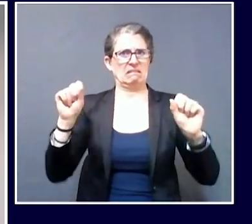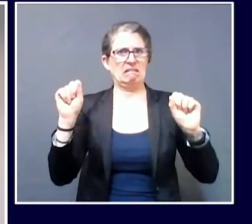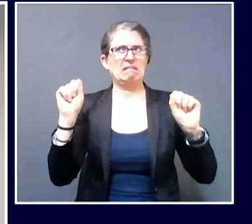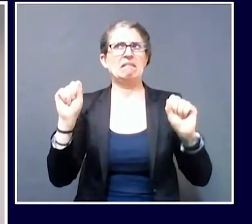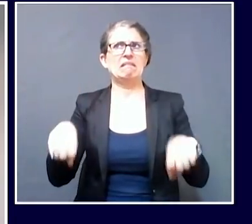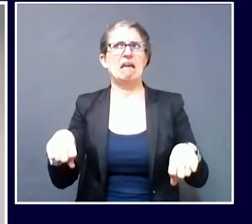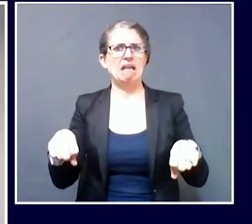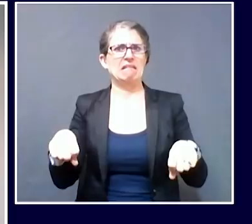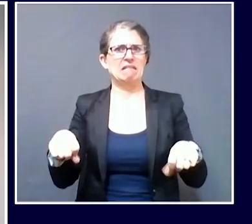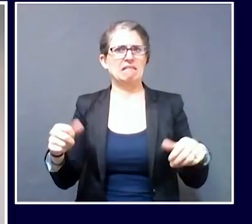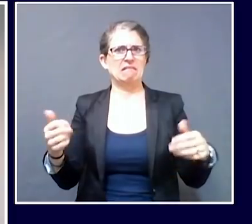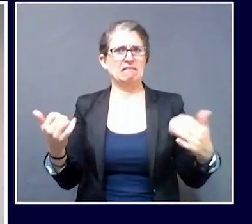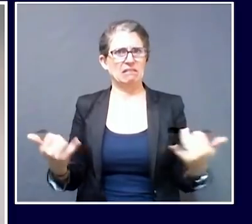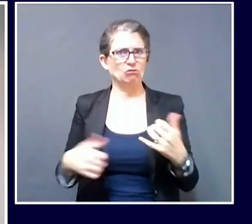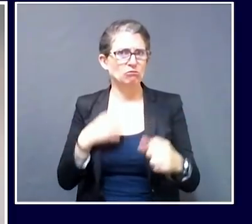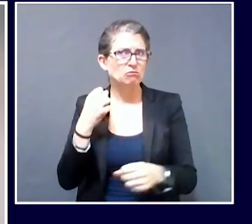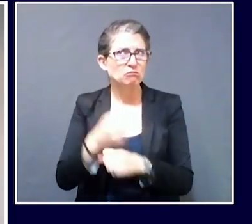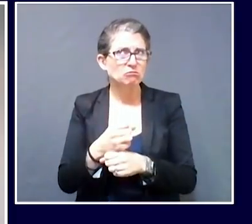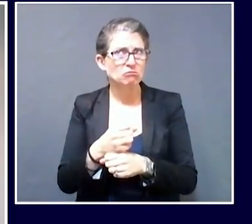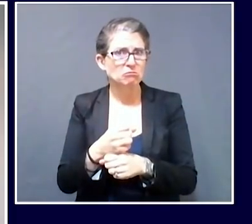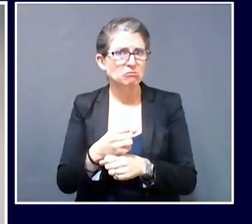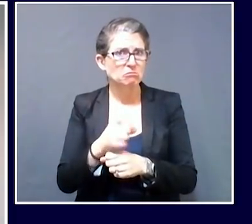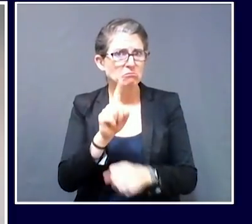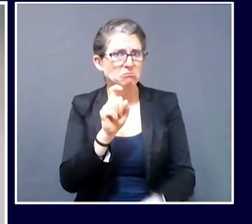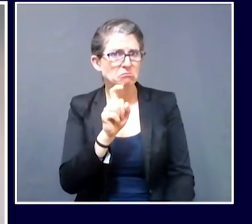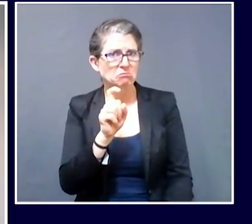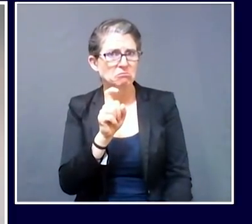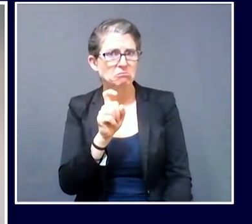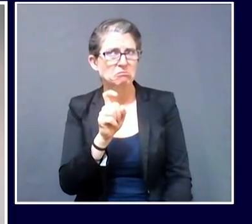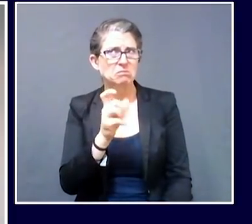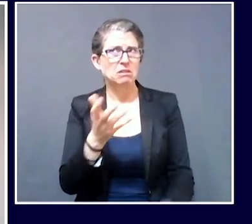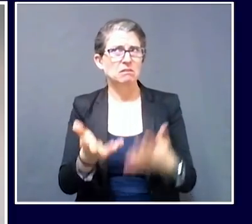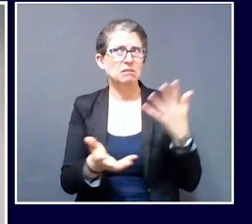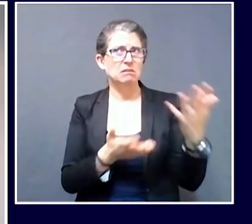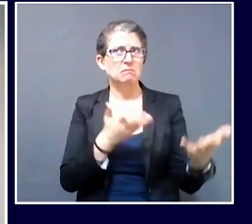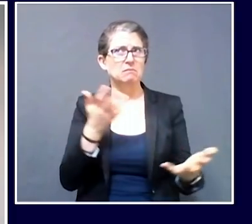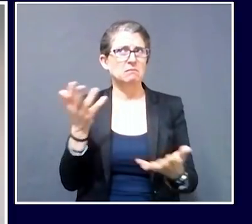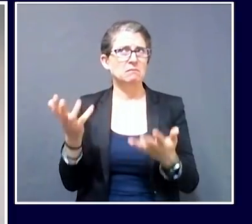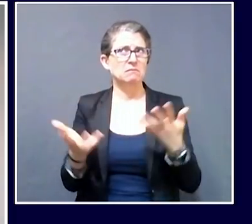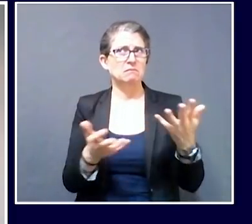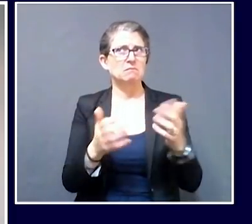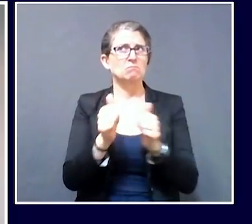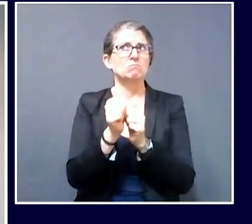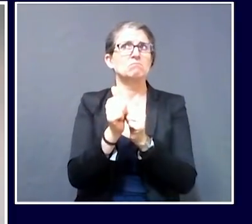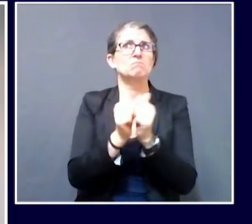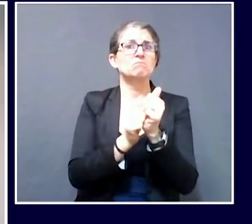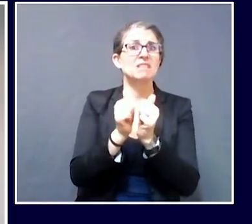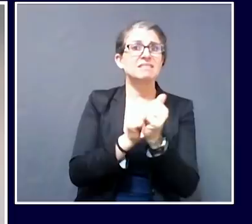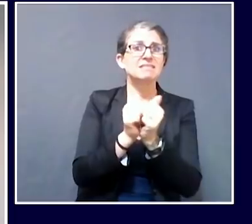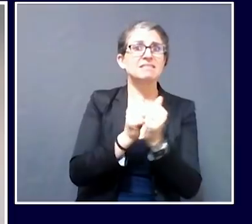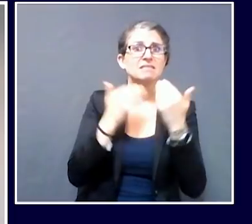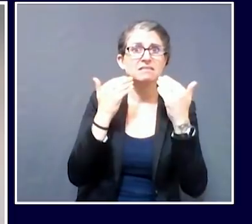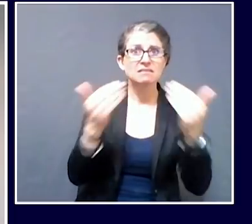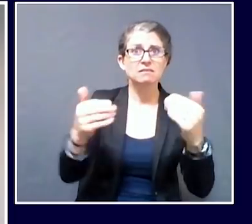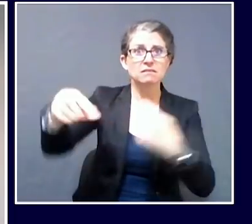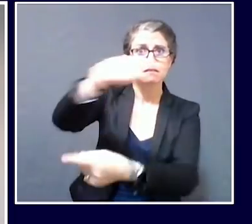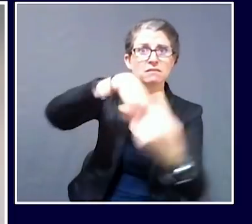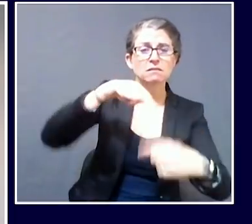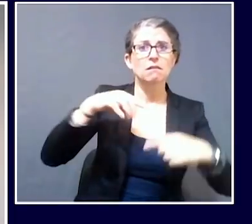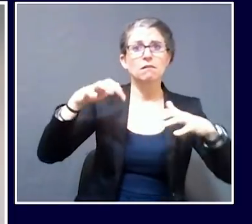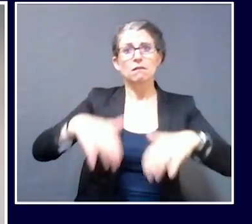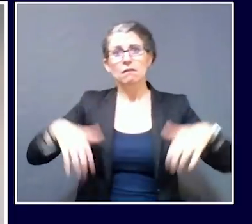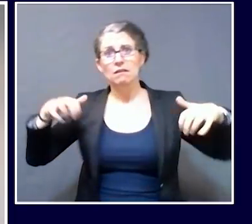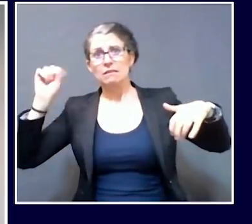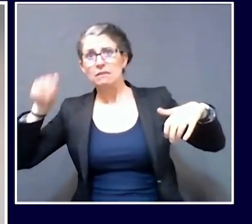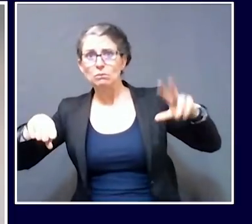Do you see them being able to hold races with fans this year? And what would tracks need to be able to do